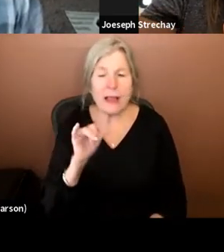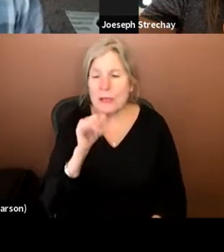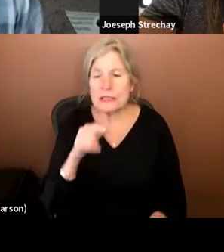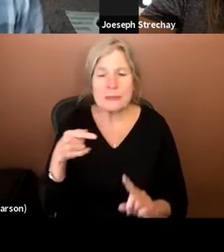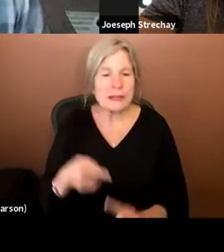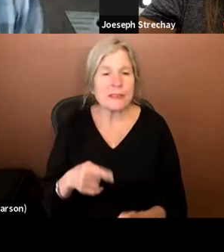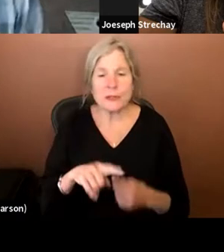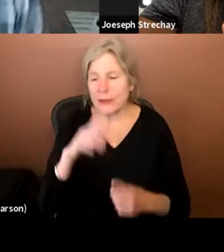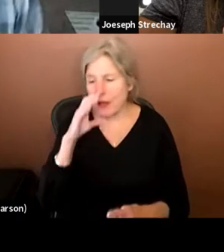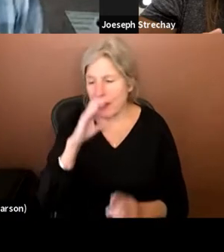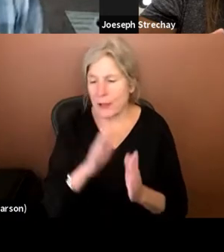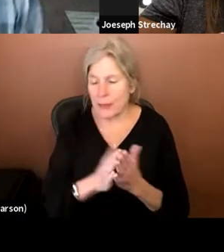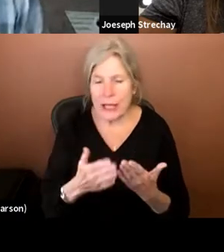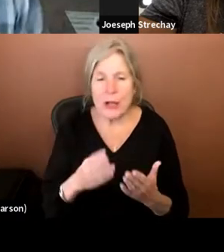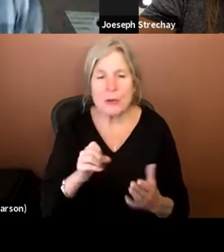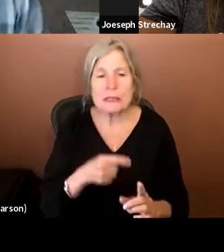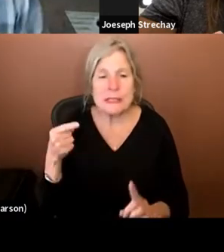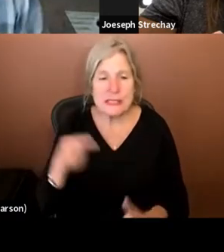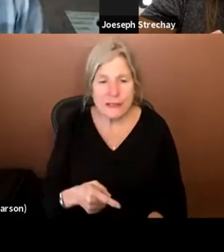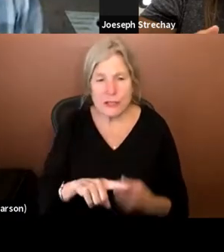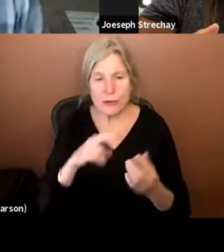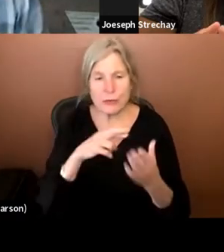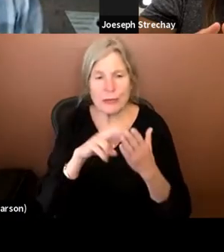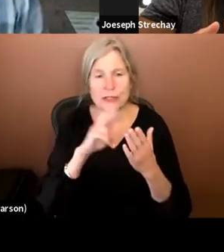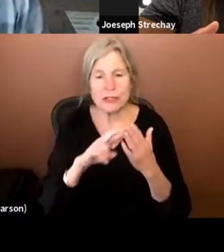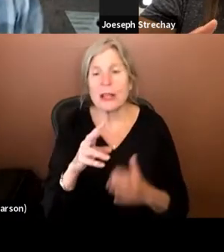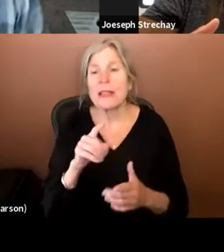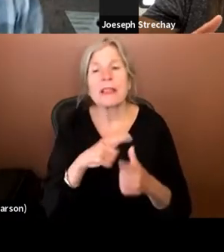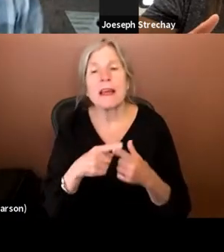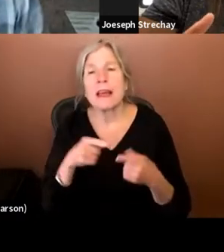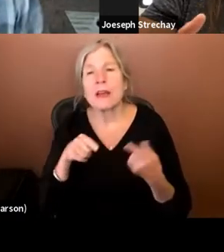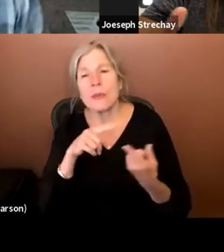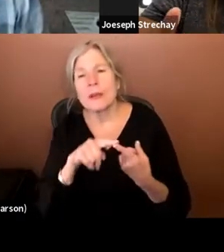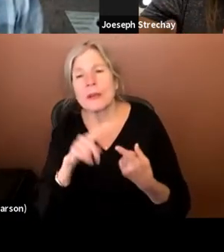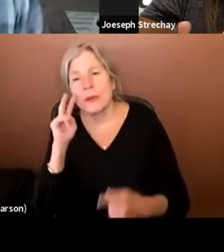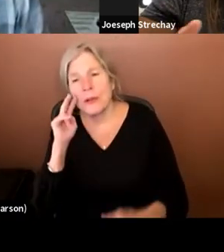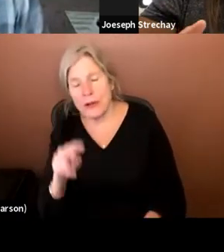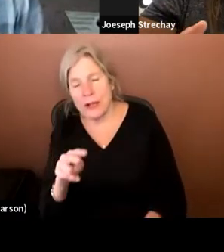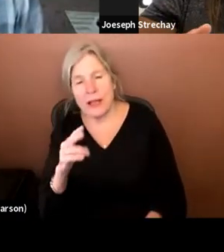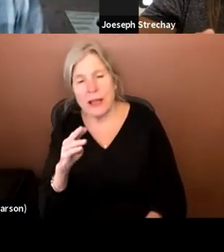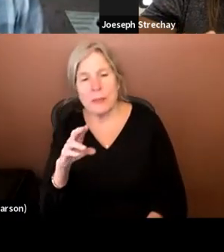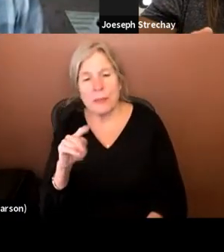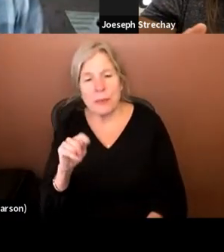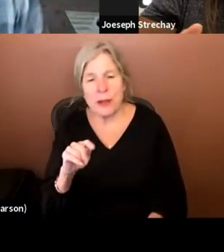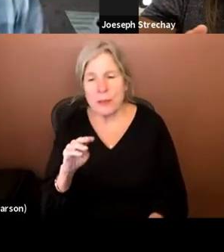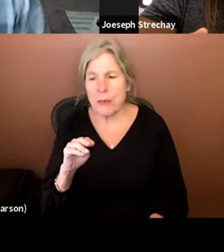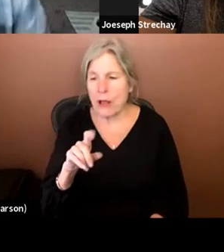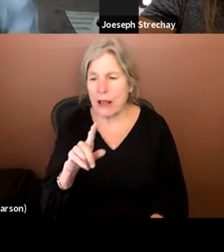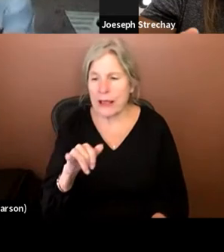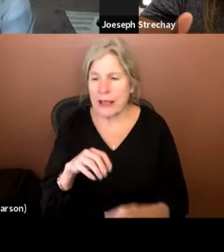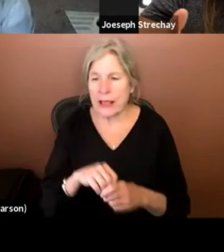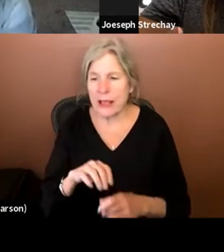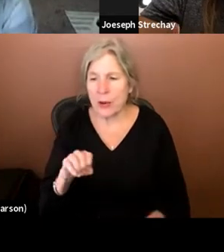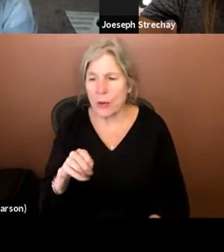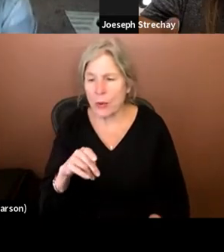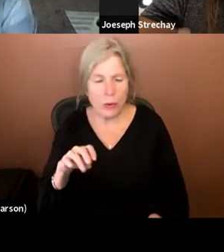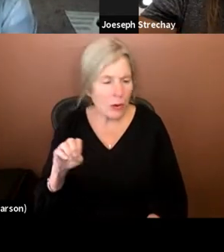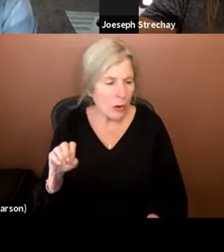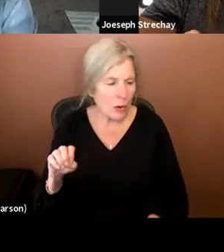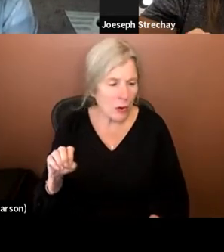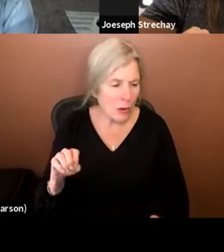to the comic book. It was specific to the research. And then when you look at, uh, Britt Marling's character in the OA, I